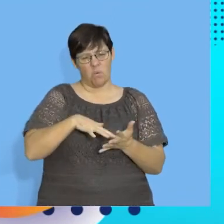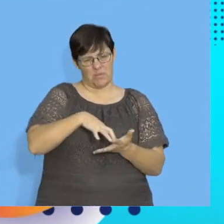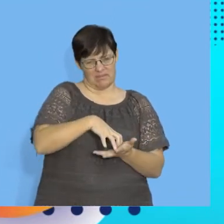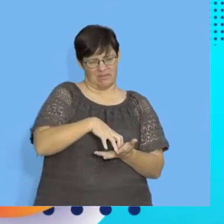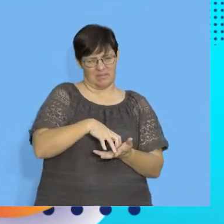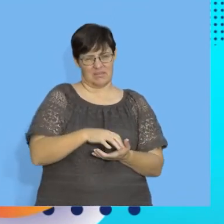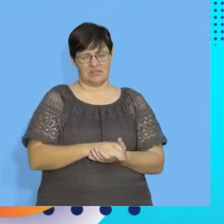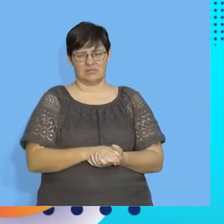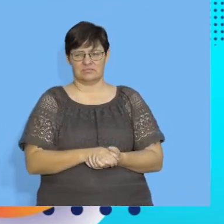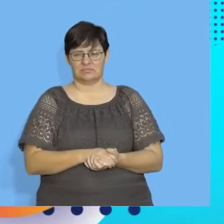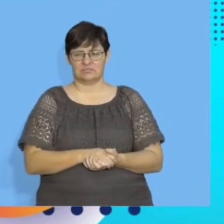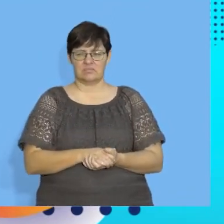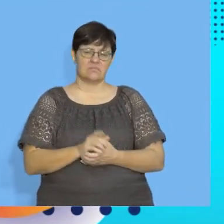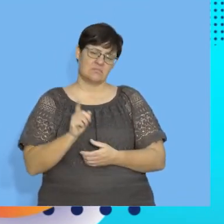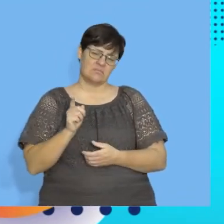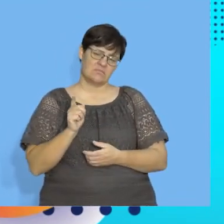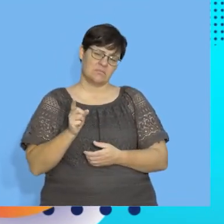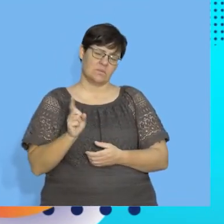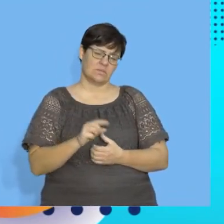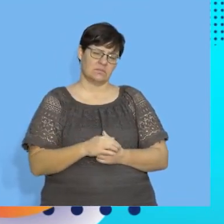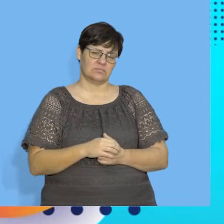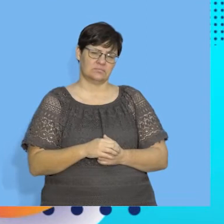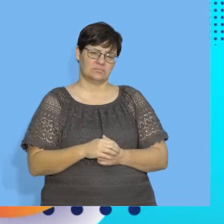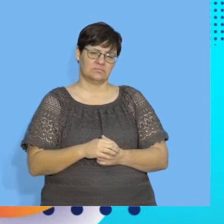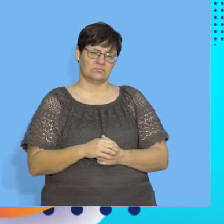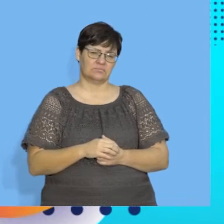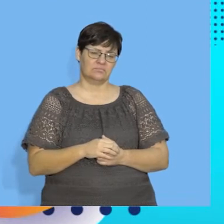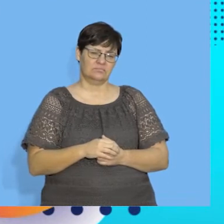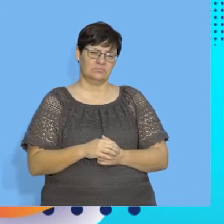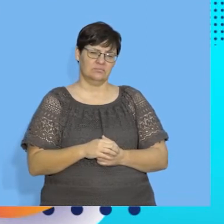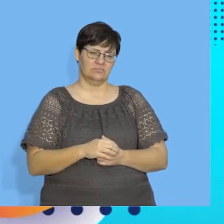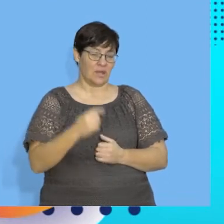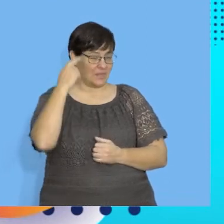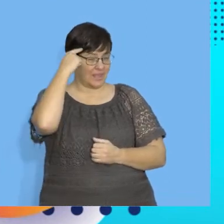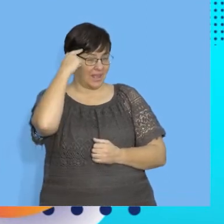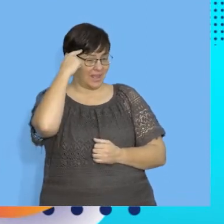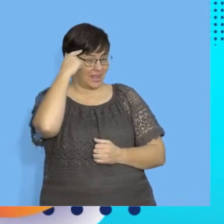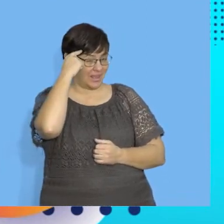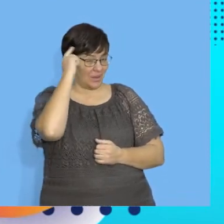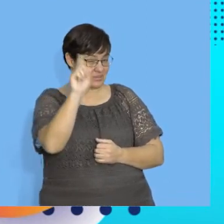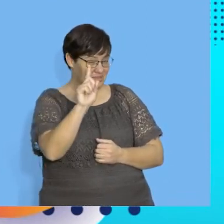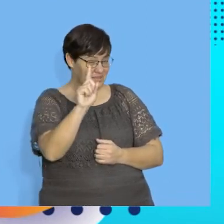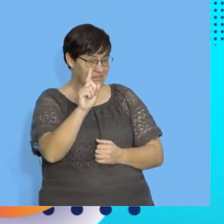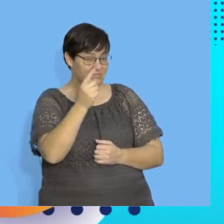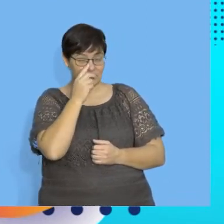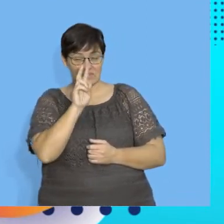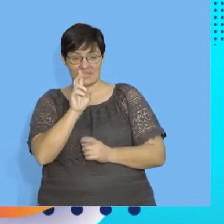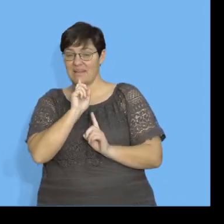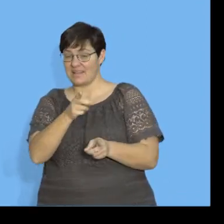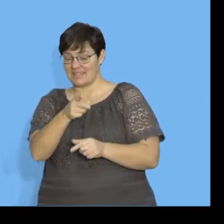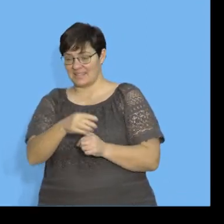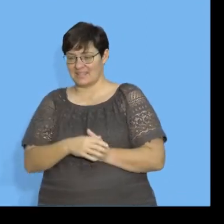weak. What can we go with that? Let's see. I'd like you to think of a number. Okay.